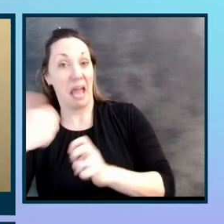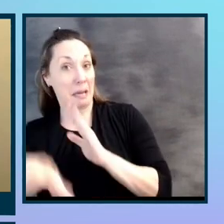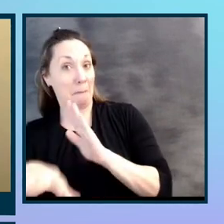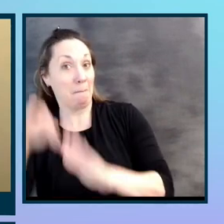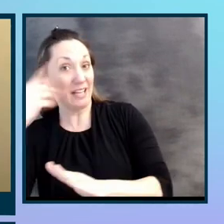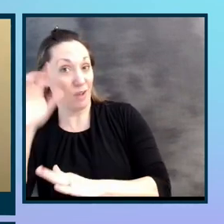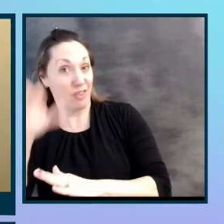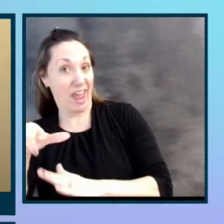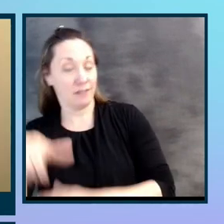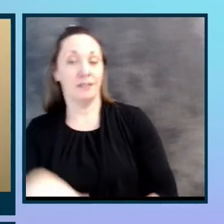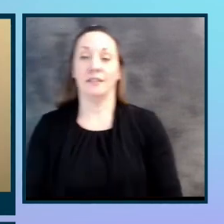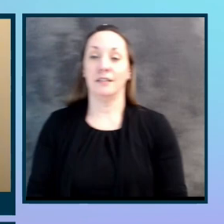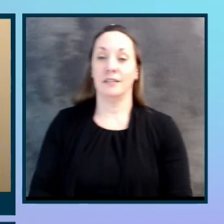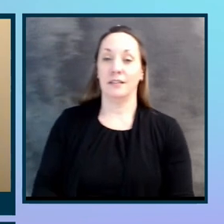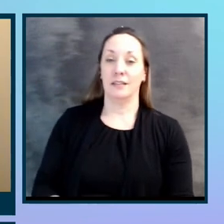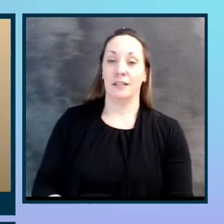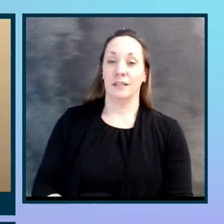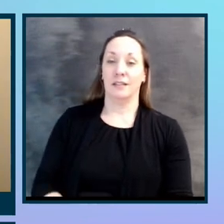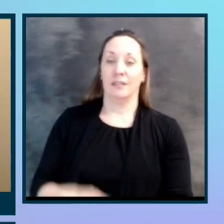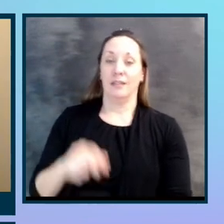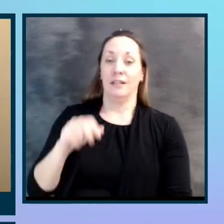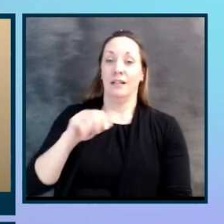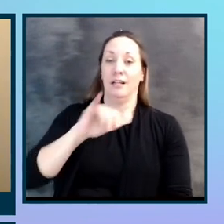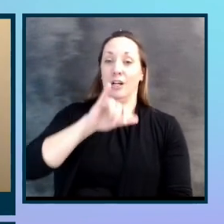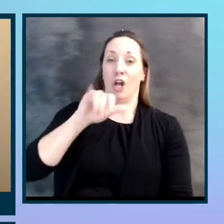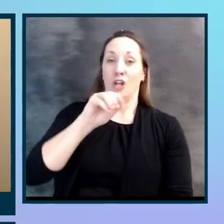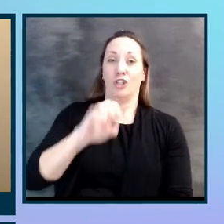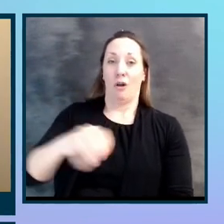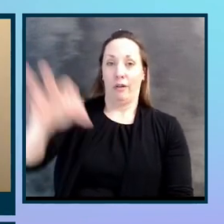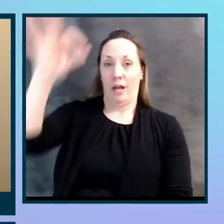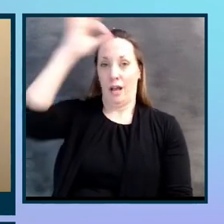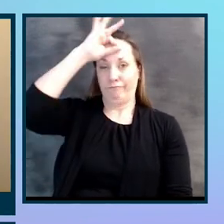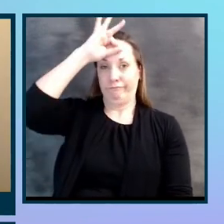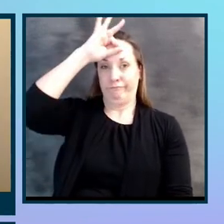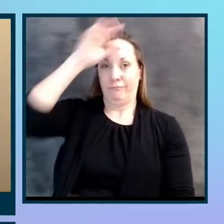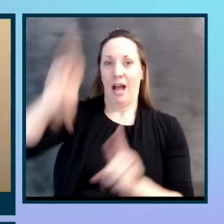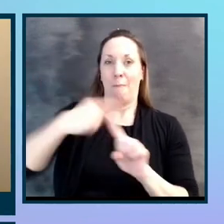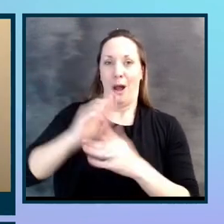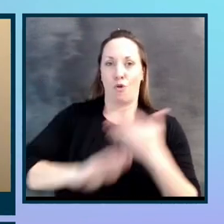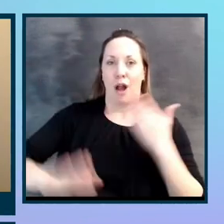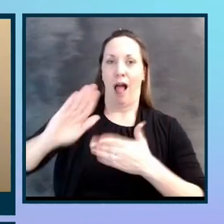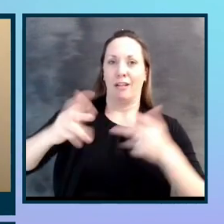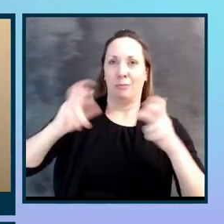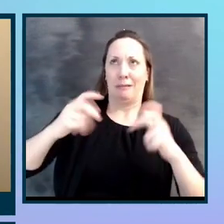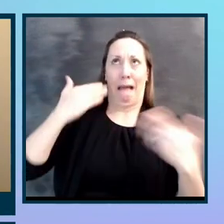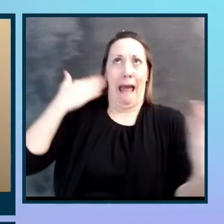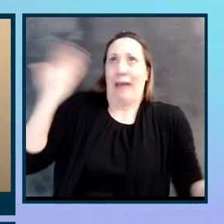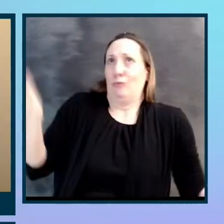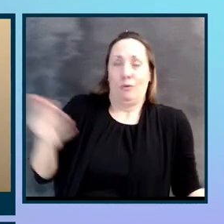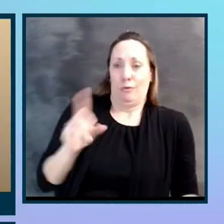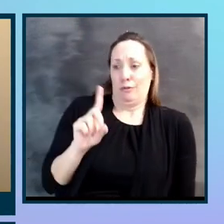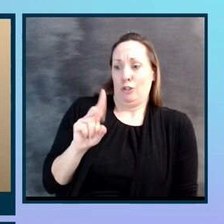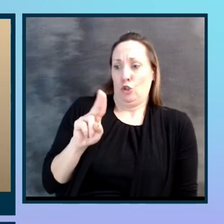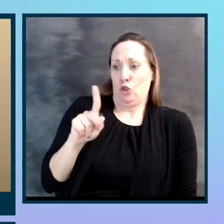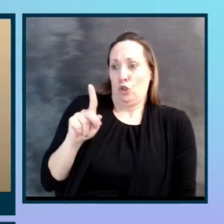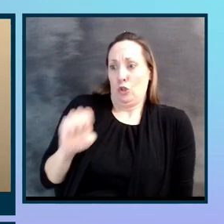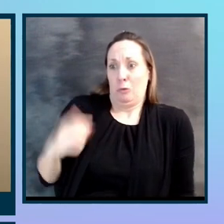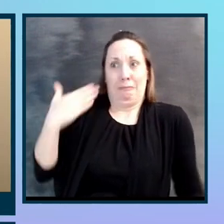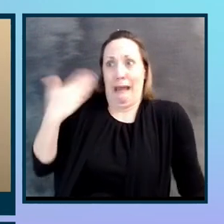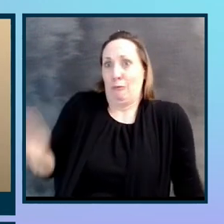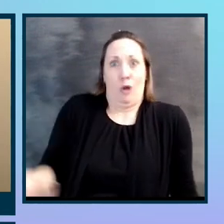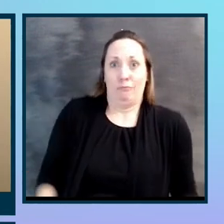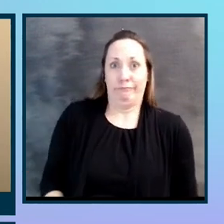I know absolutely zero about college basketball. So I don't, I don't know. Duke. I don't know. I know they've been losing lately.